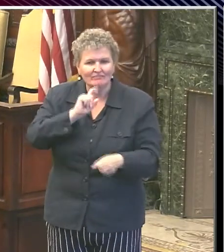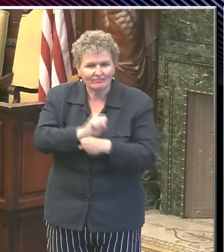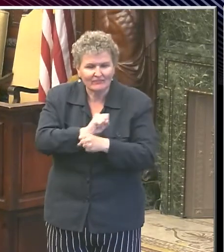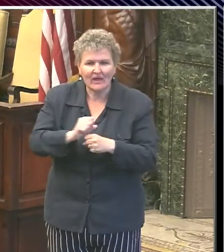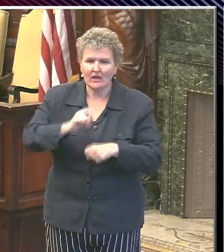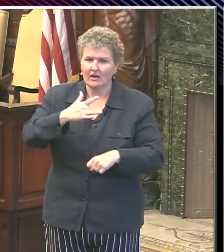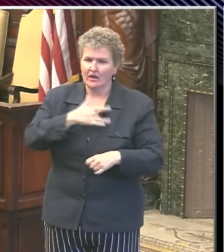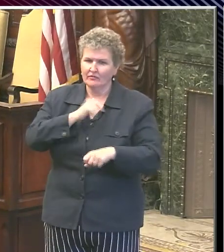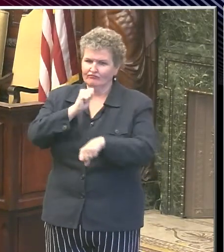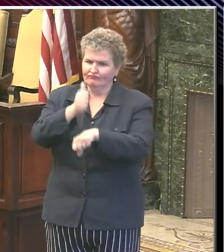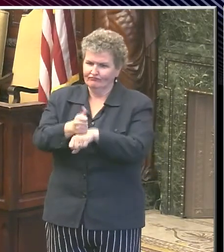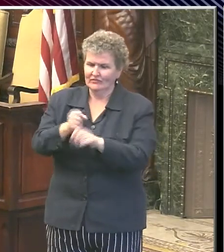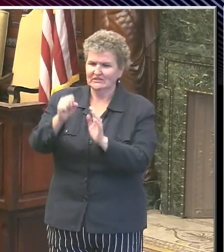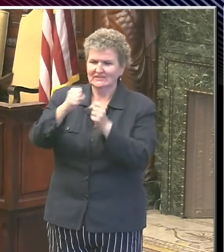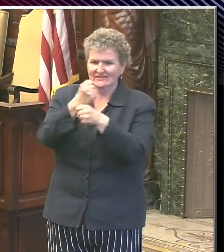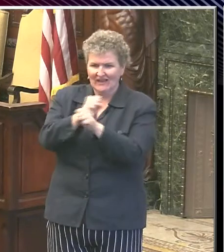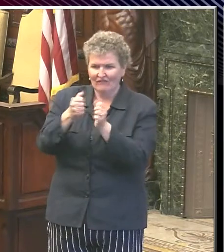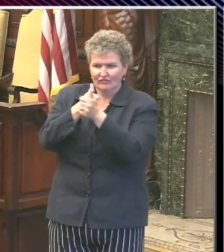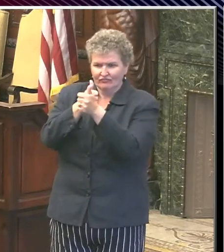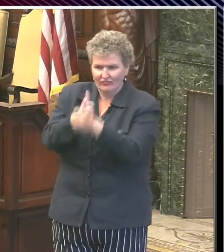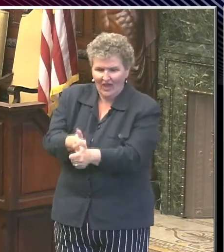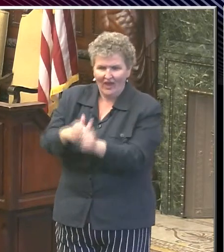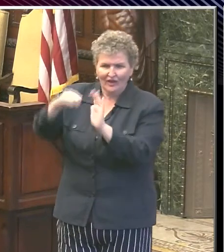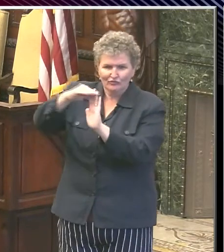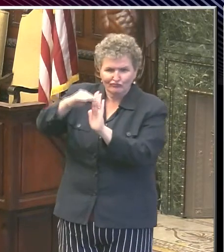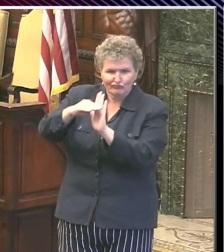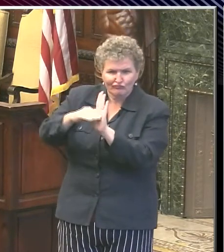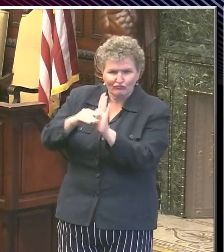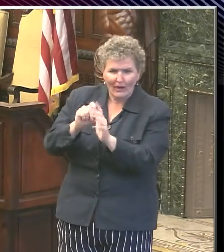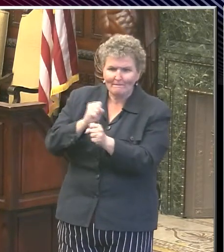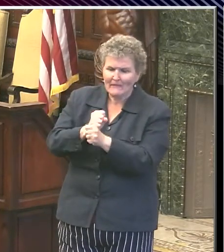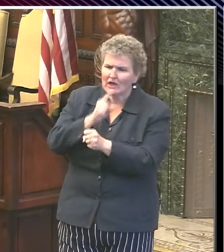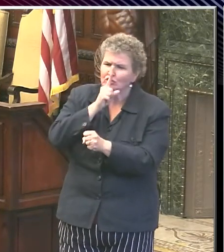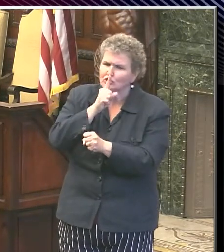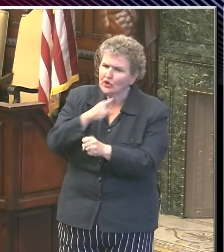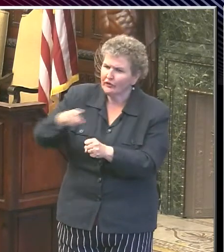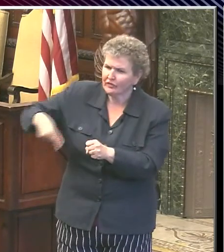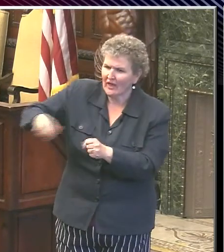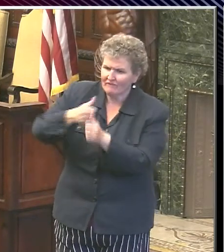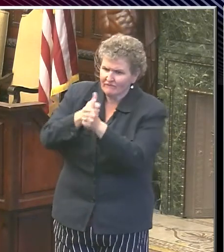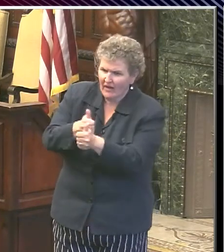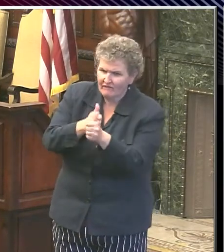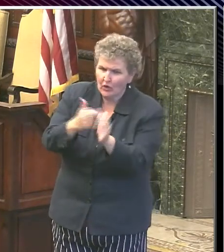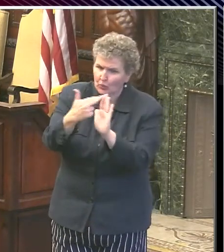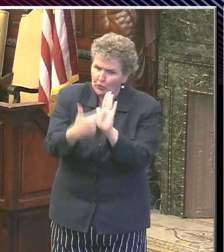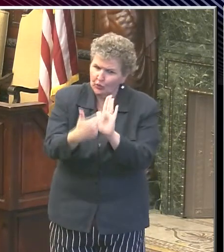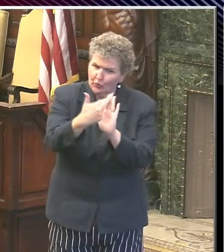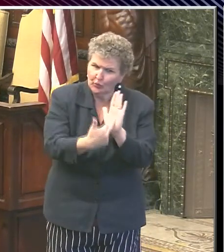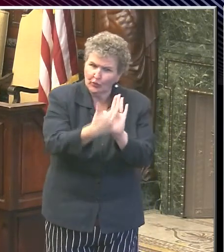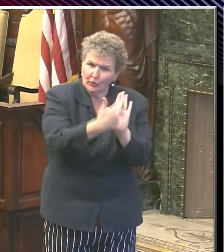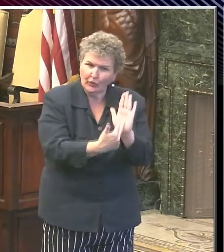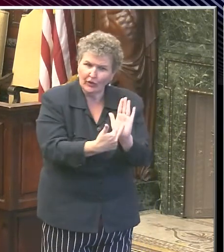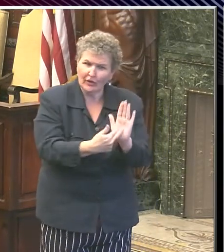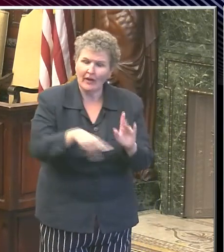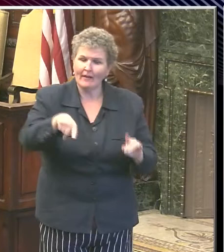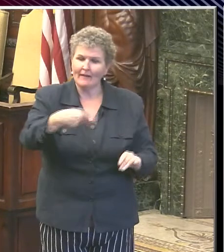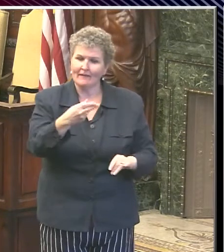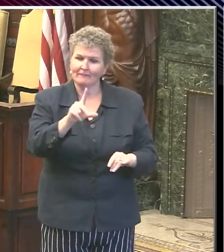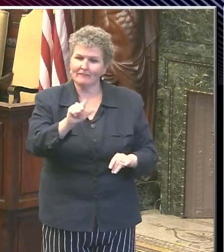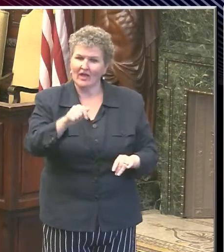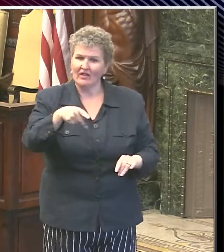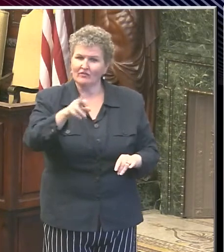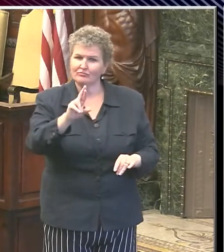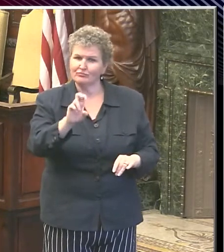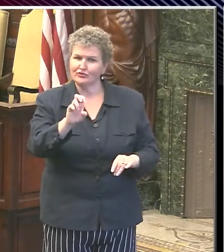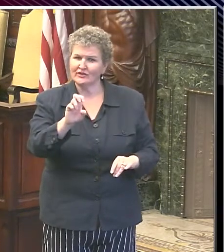and increasing those health and safety precautions. So as I stated earlier, all of our PHL pre-K locations are responsible